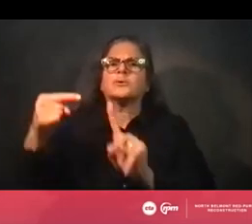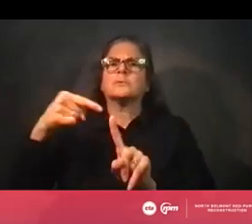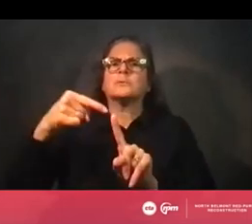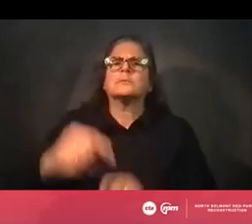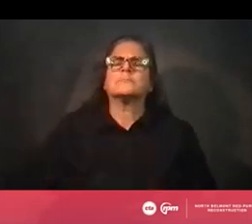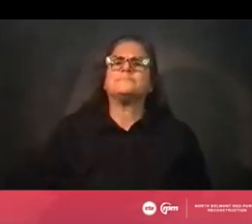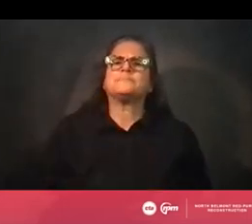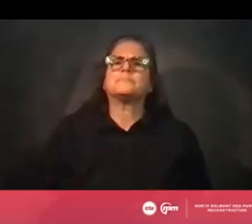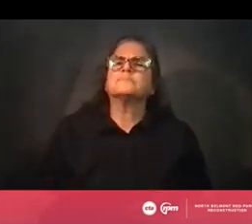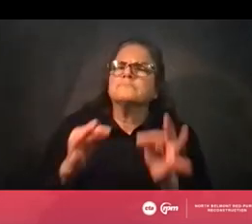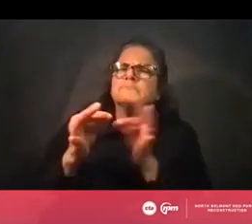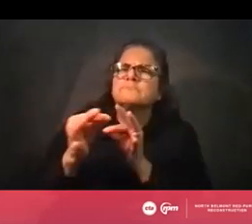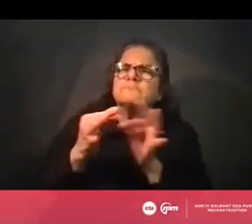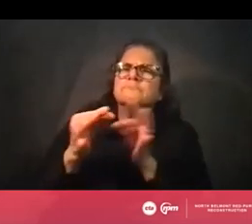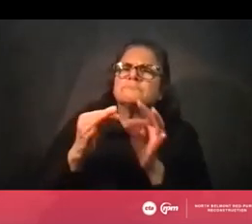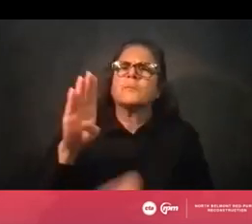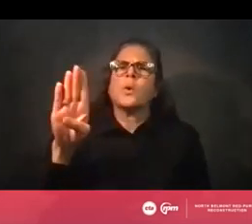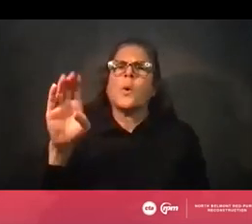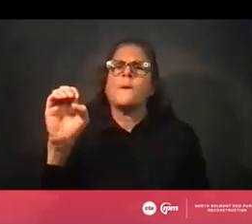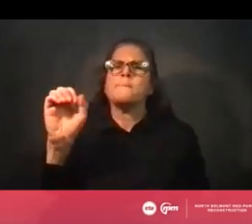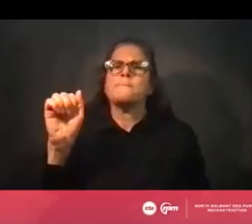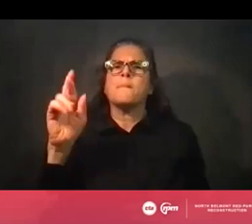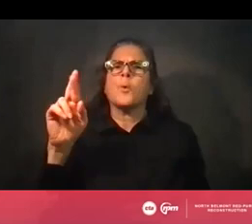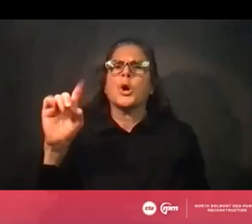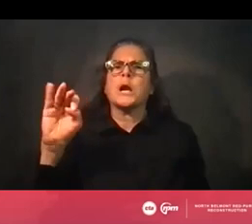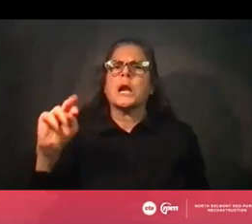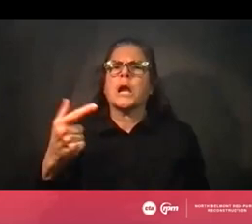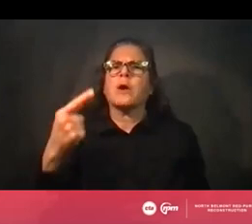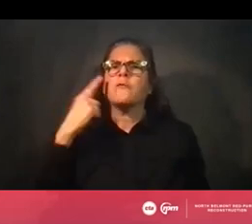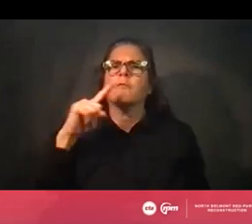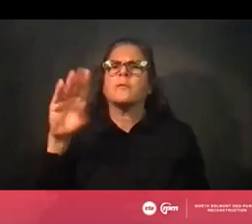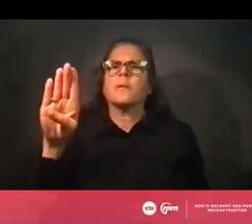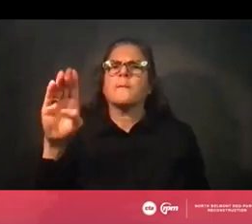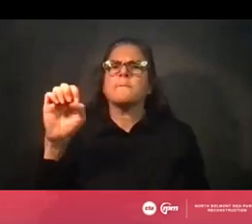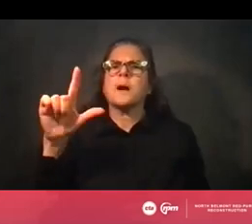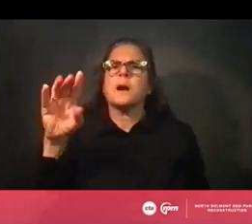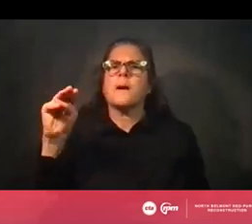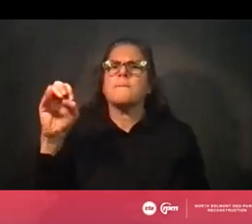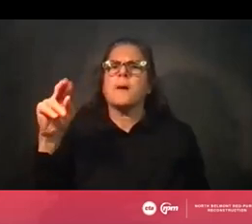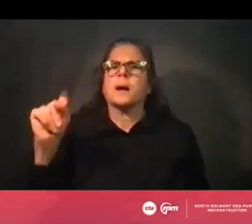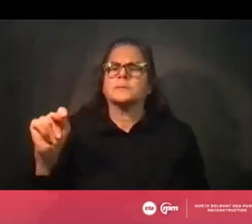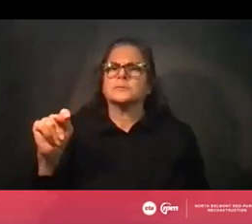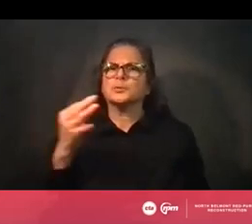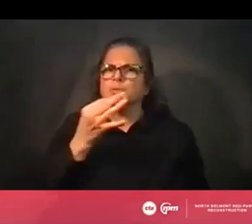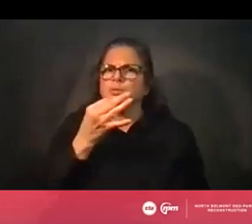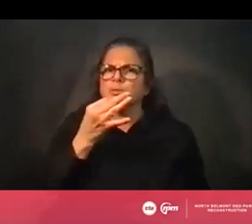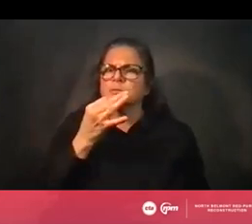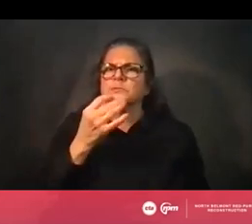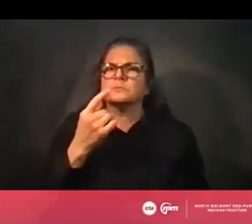Can you describe boarding changes at Belmont in this coming phase, says one person and another one says,